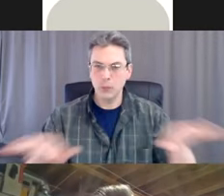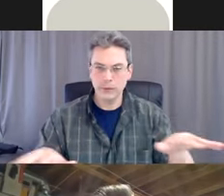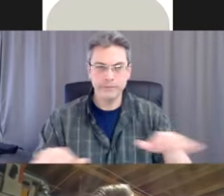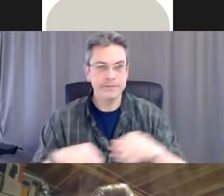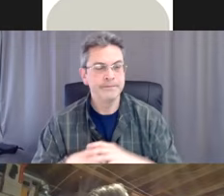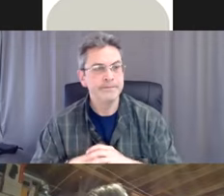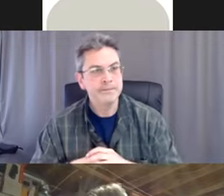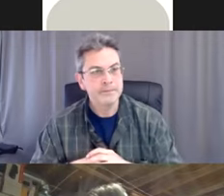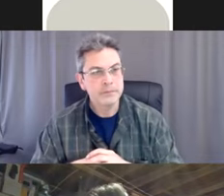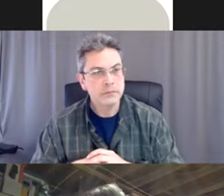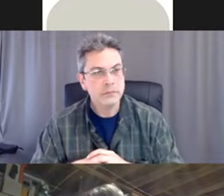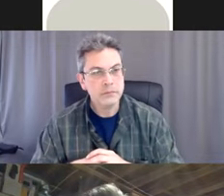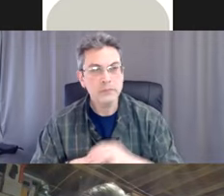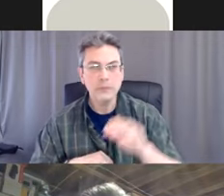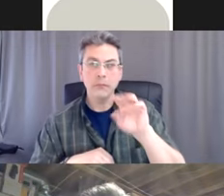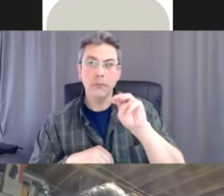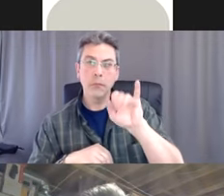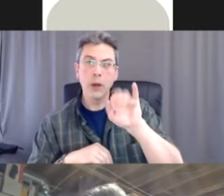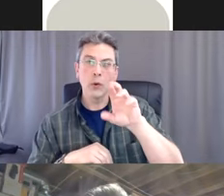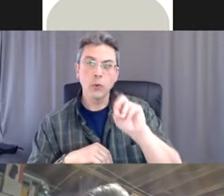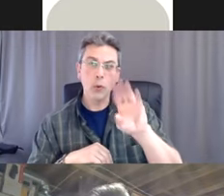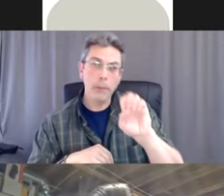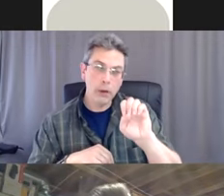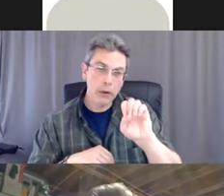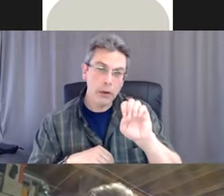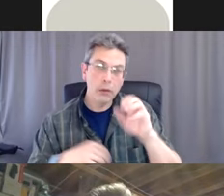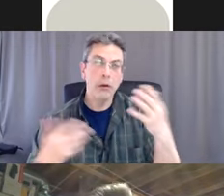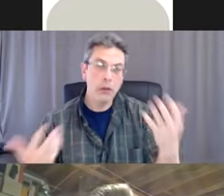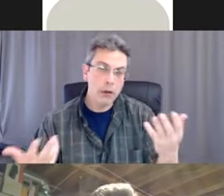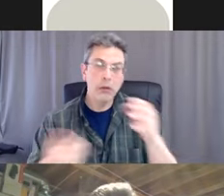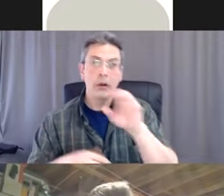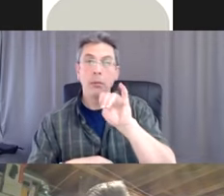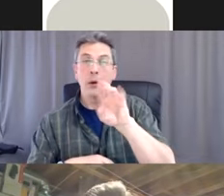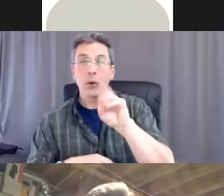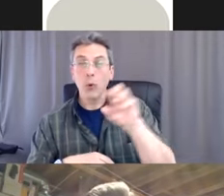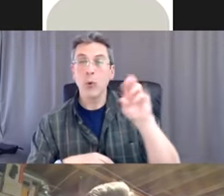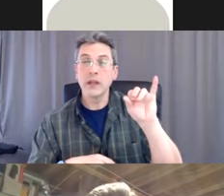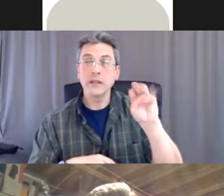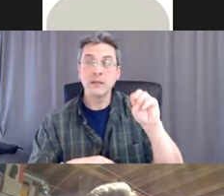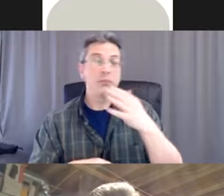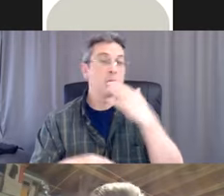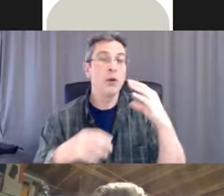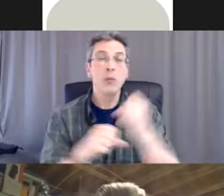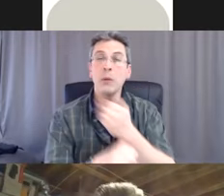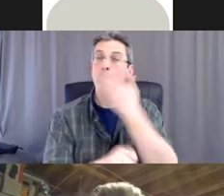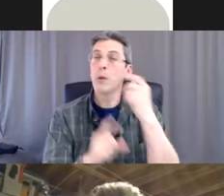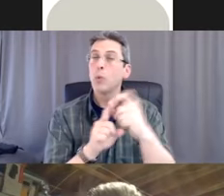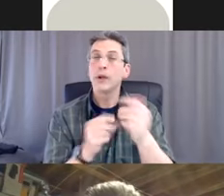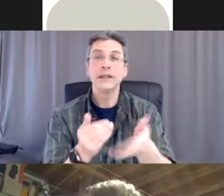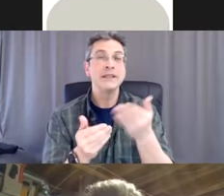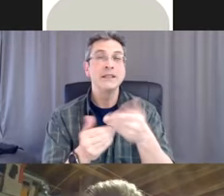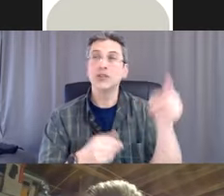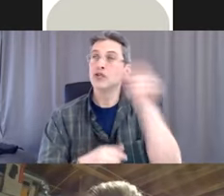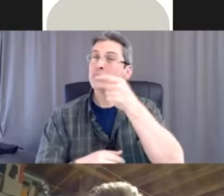So what is a microbe, or a simple word, is just to call everything a germ. It just makes it nice and lame in terms. Some germs are